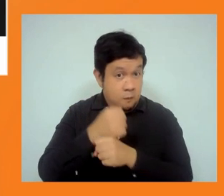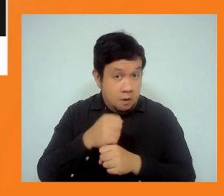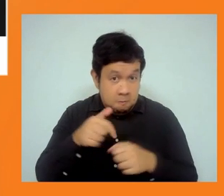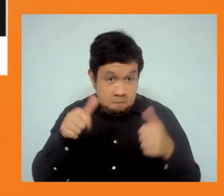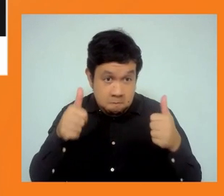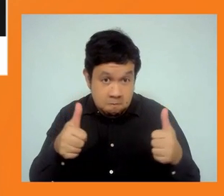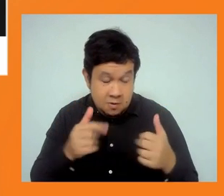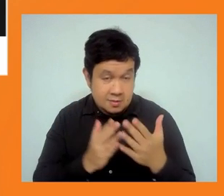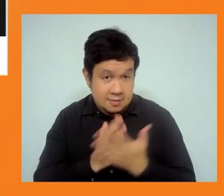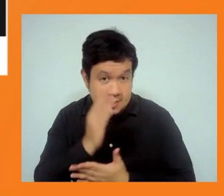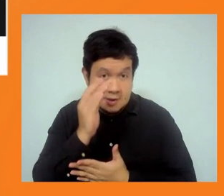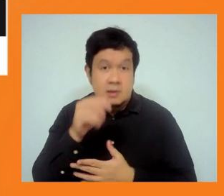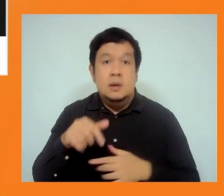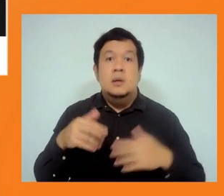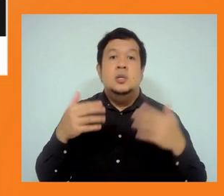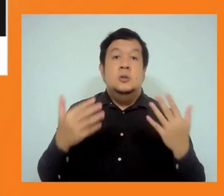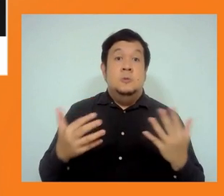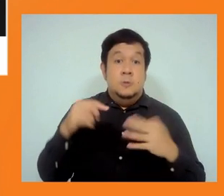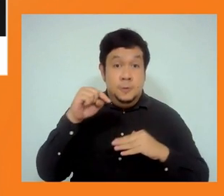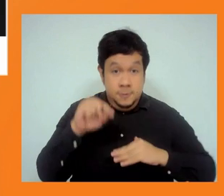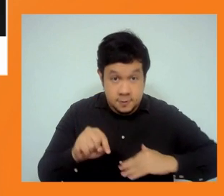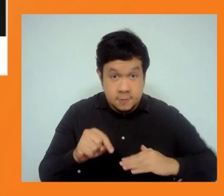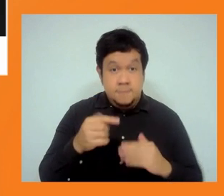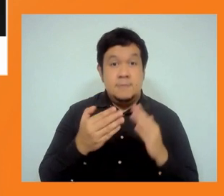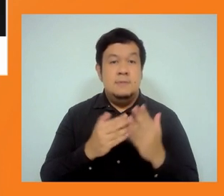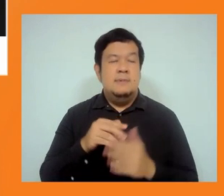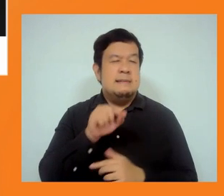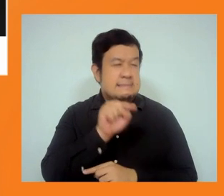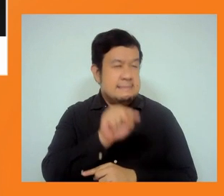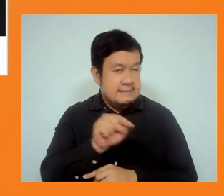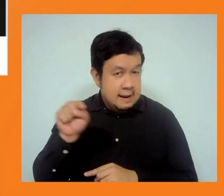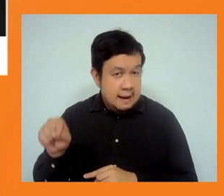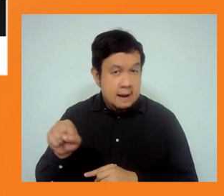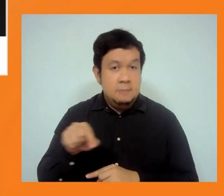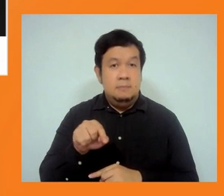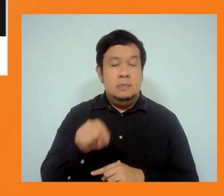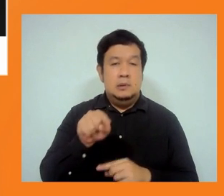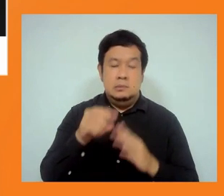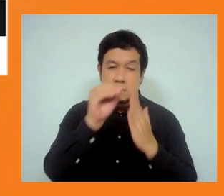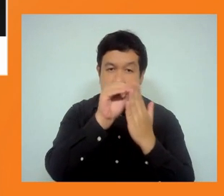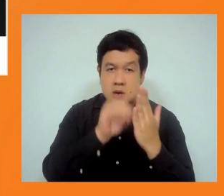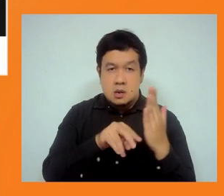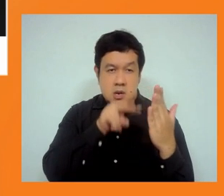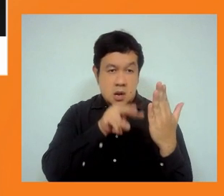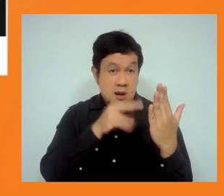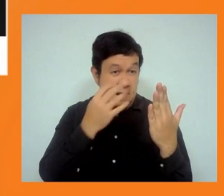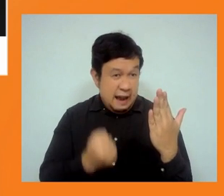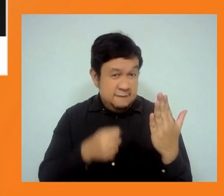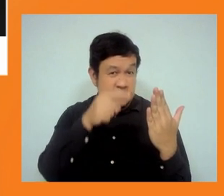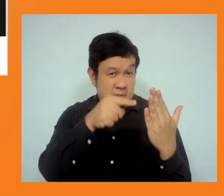for their grievances. This is a very important issue. Since many of the